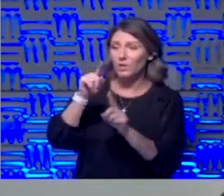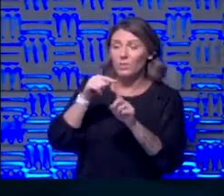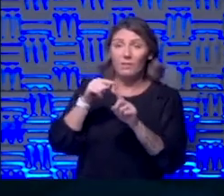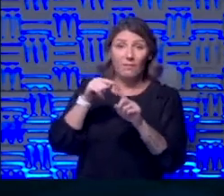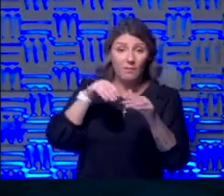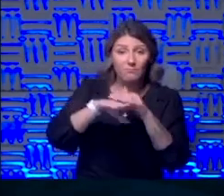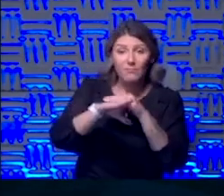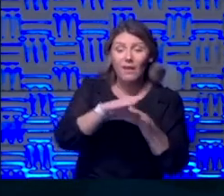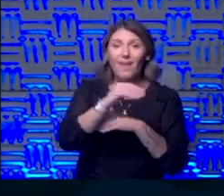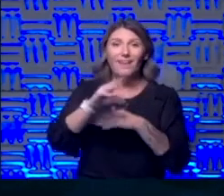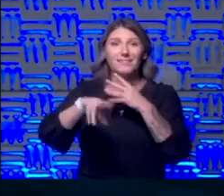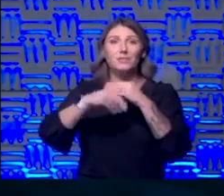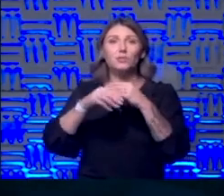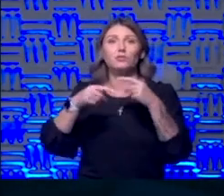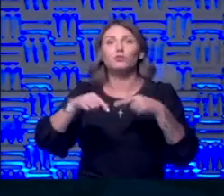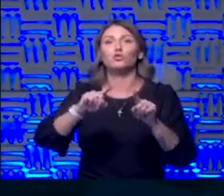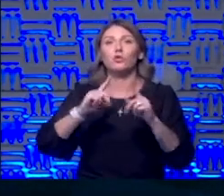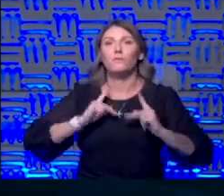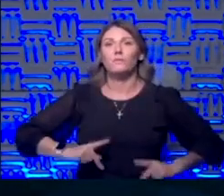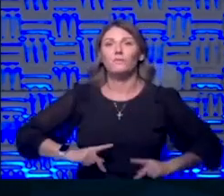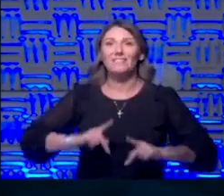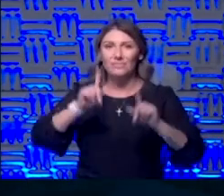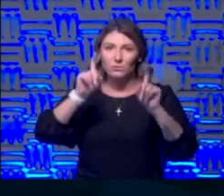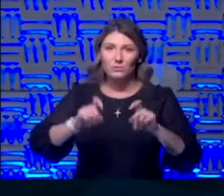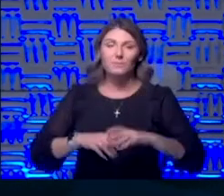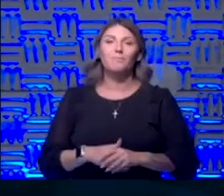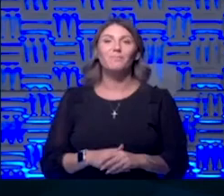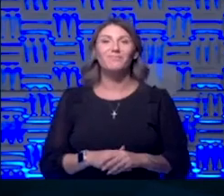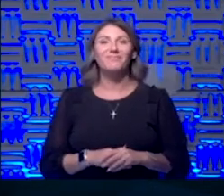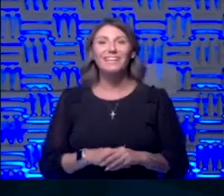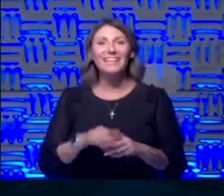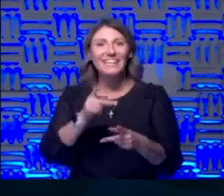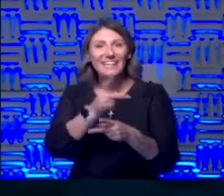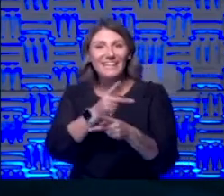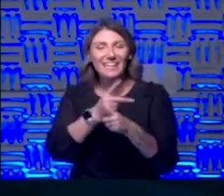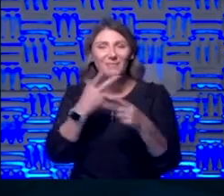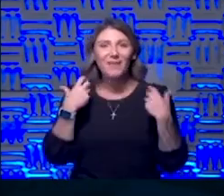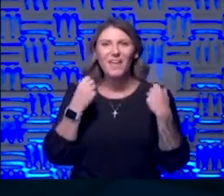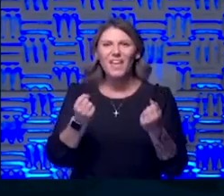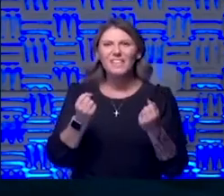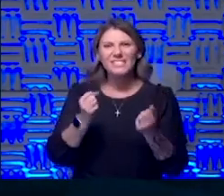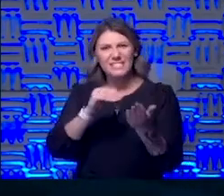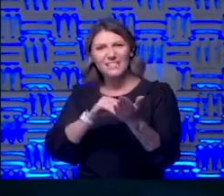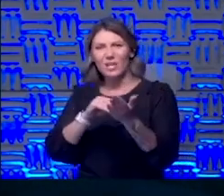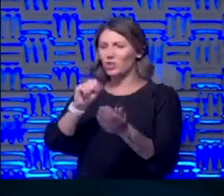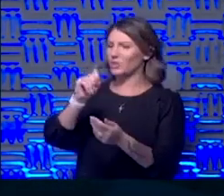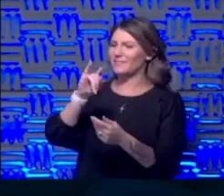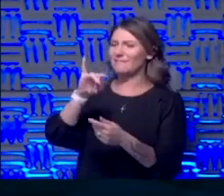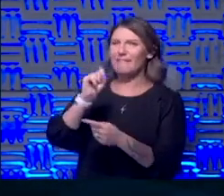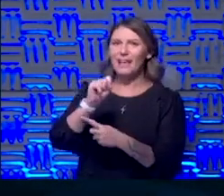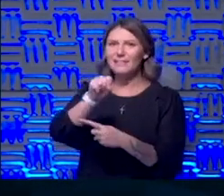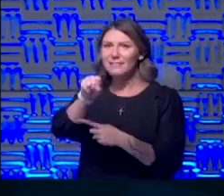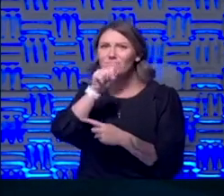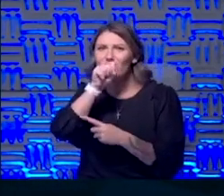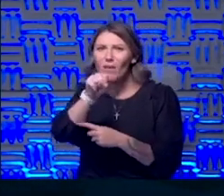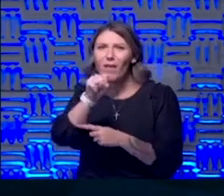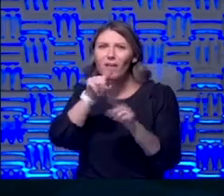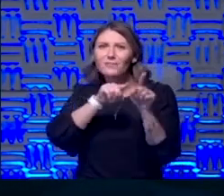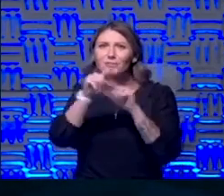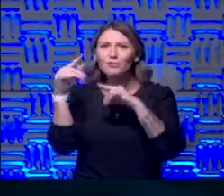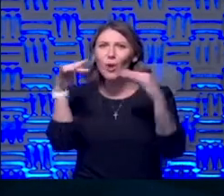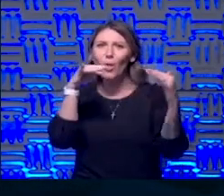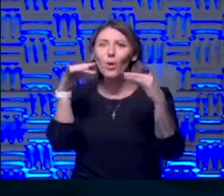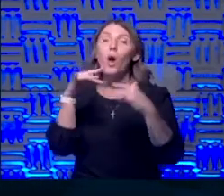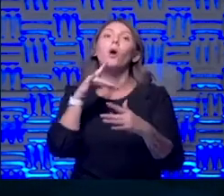physical exam with us good keeping them healthy is it dr sites that love star wars yes okay he'd be sad